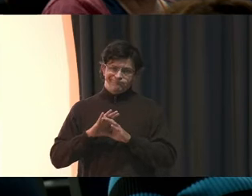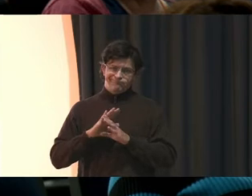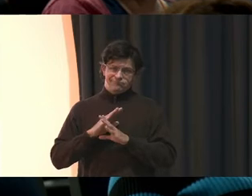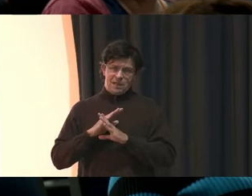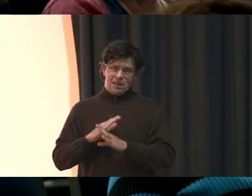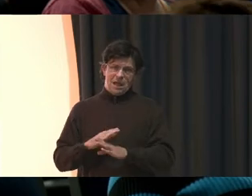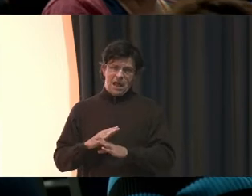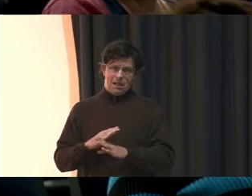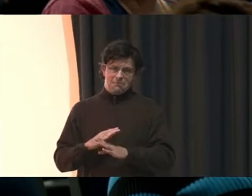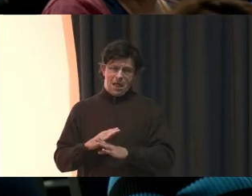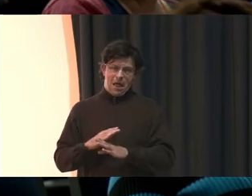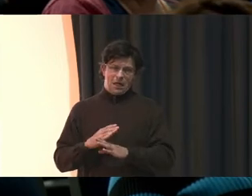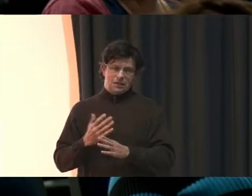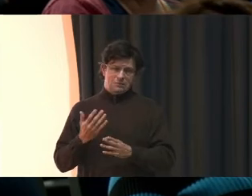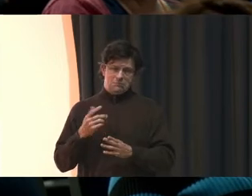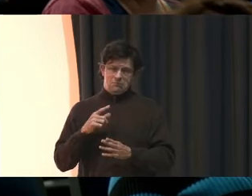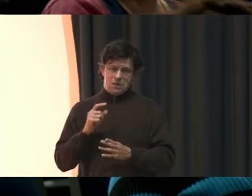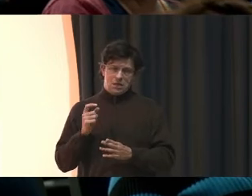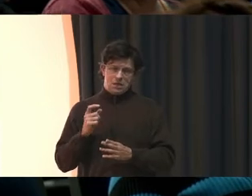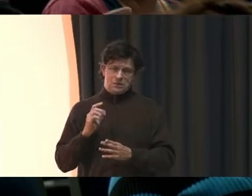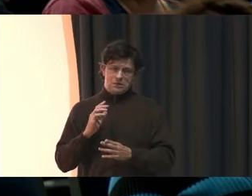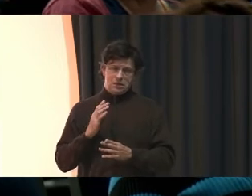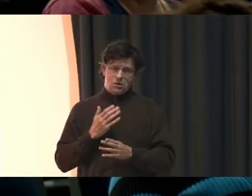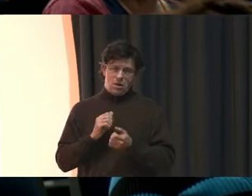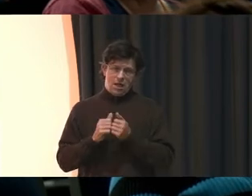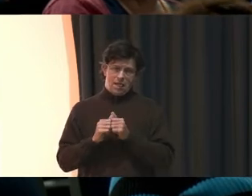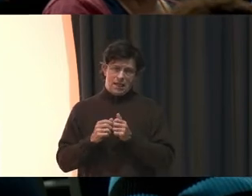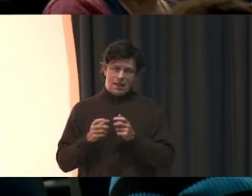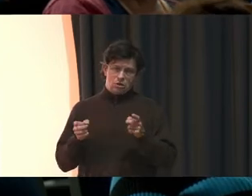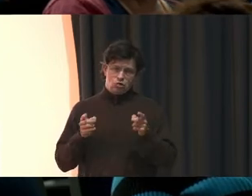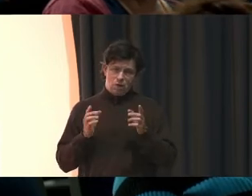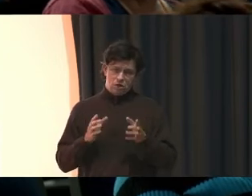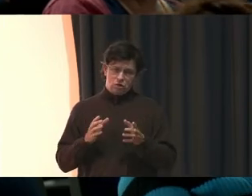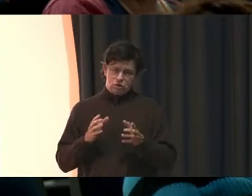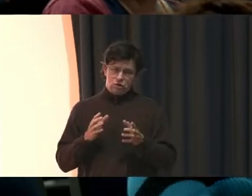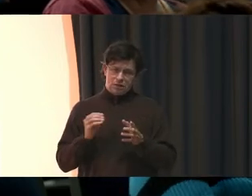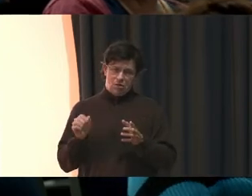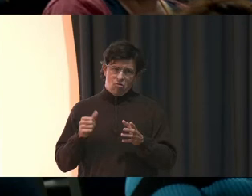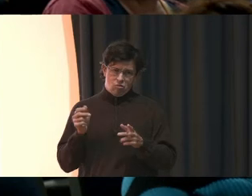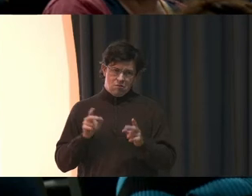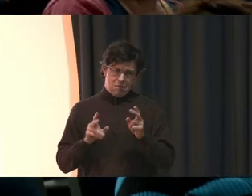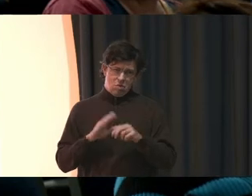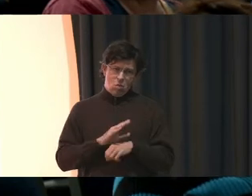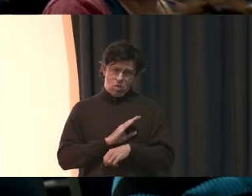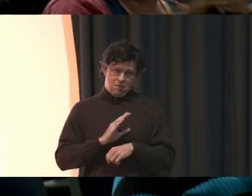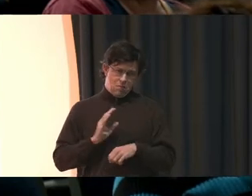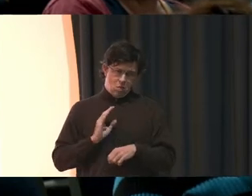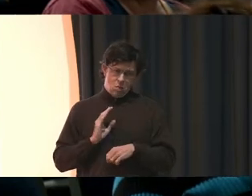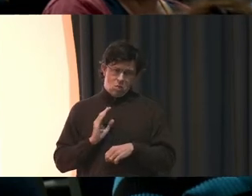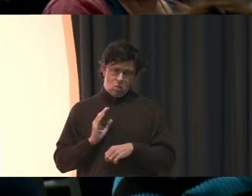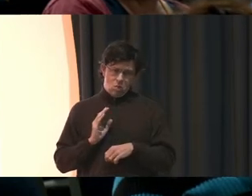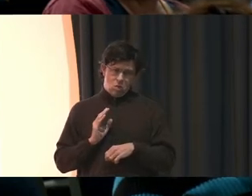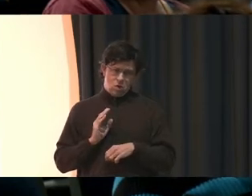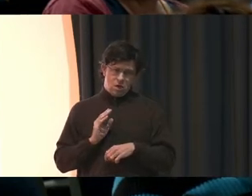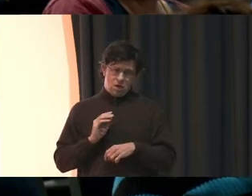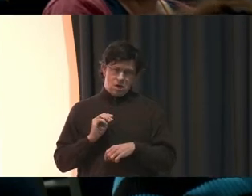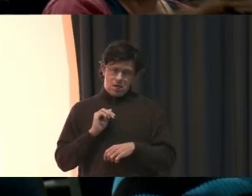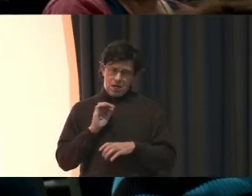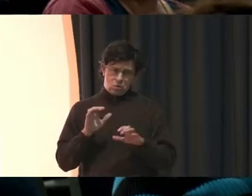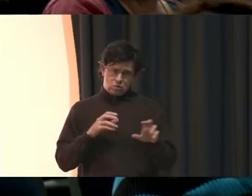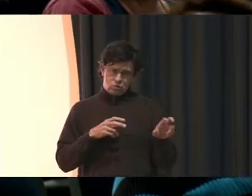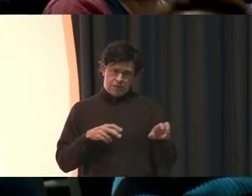of our athletic directors and other people on the board, not approving transfers.